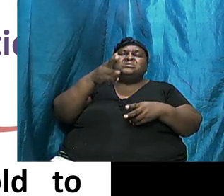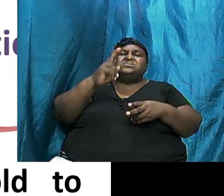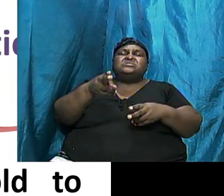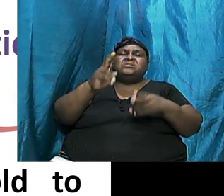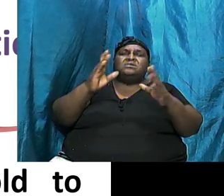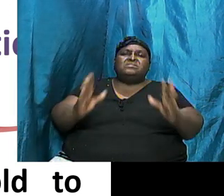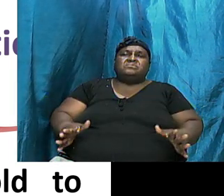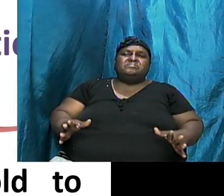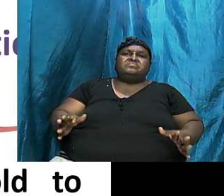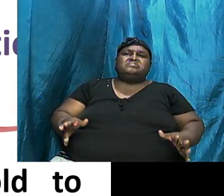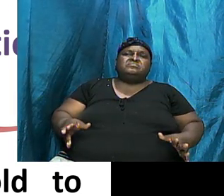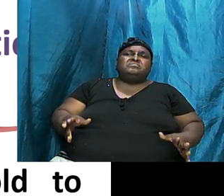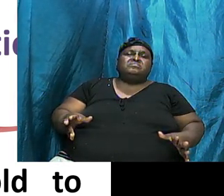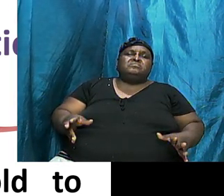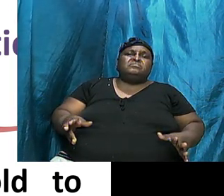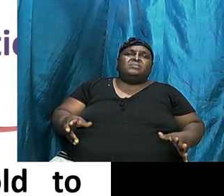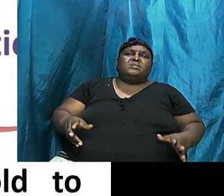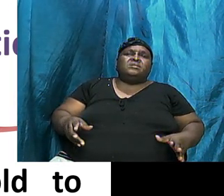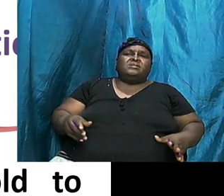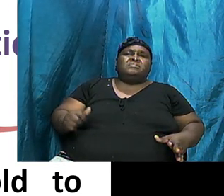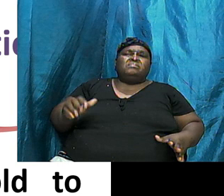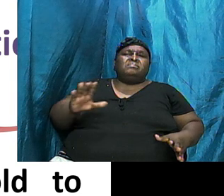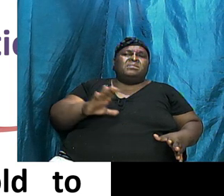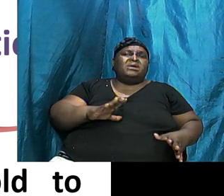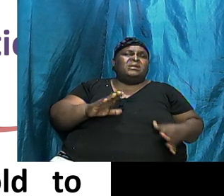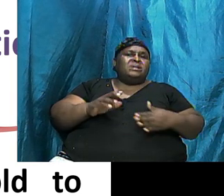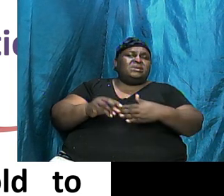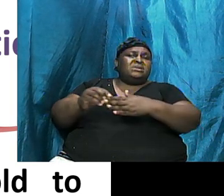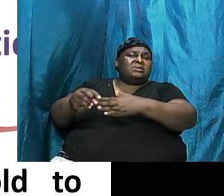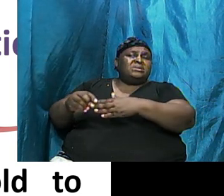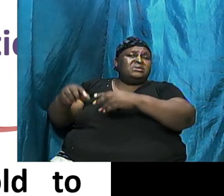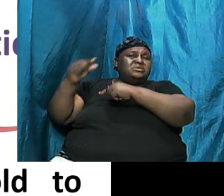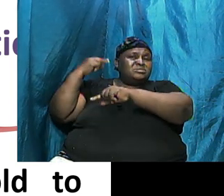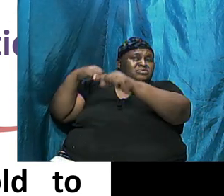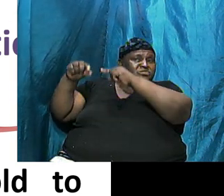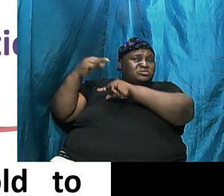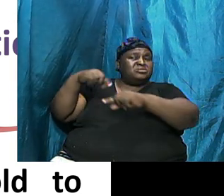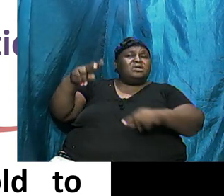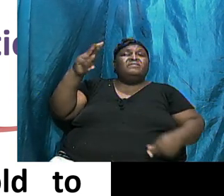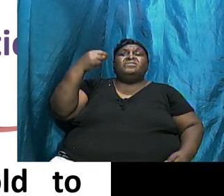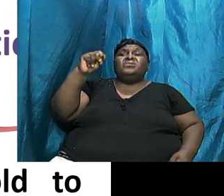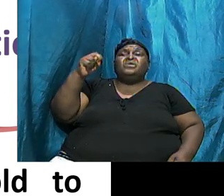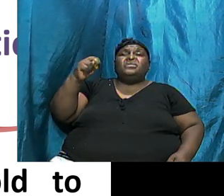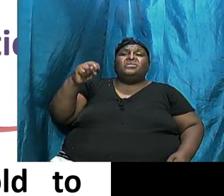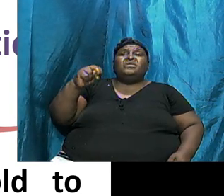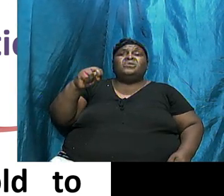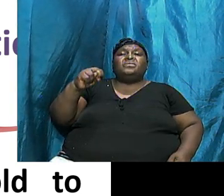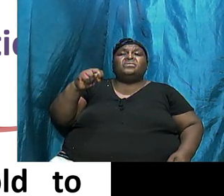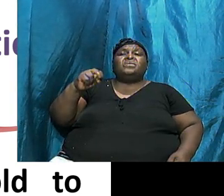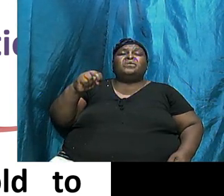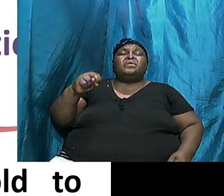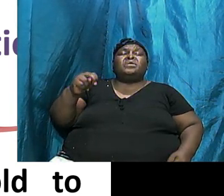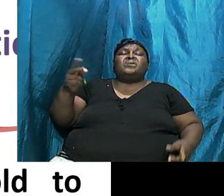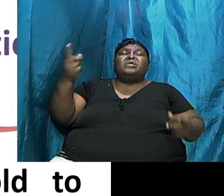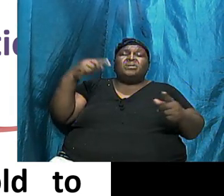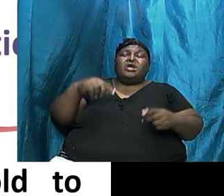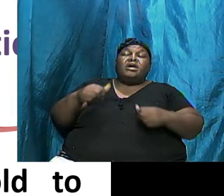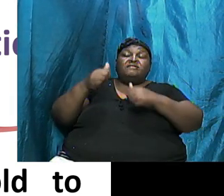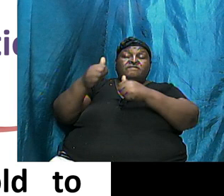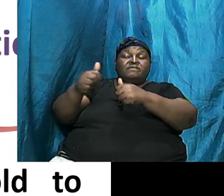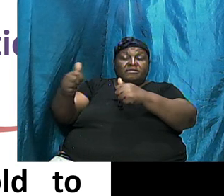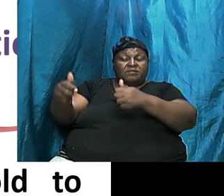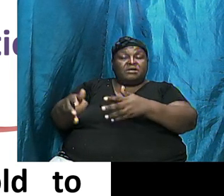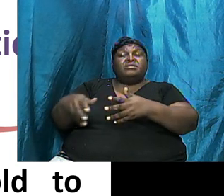Of Noah Remember Now Those Descendants Were Supposed To Be Righteous And They Were Coming Down And They Were Following God